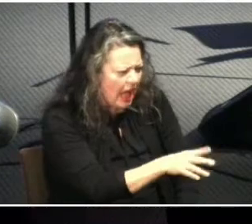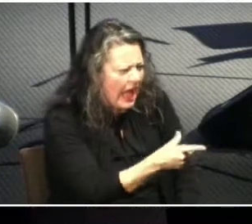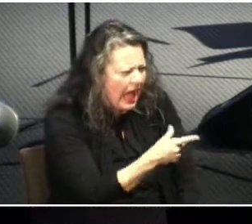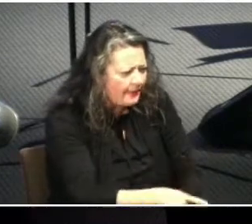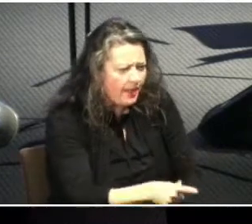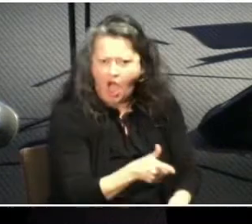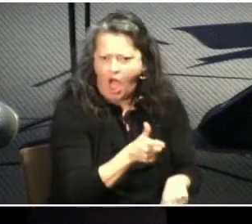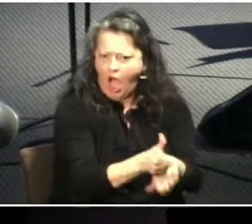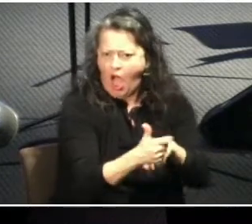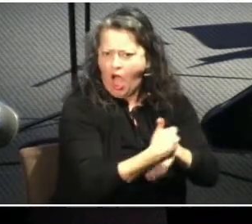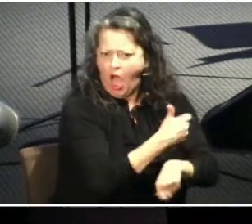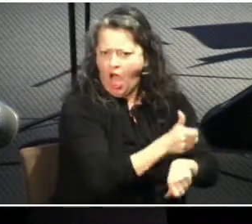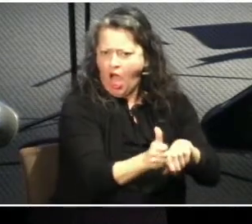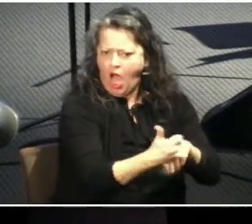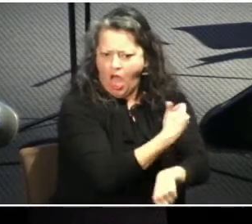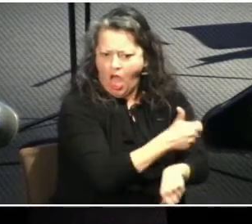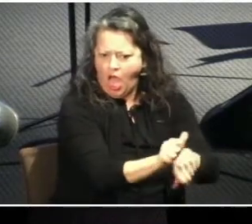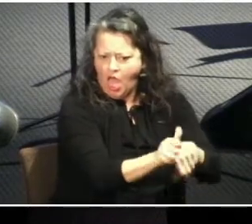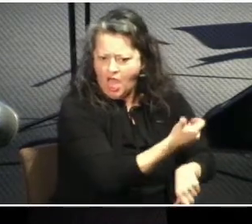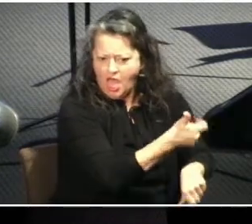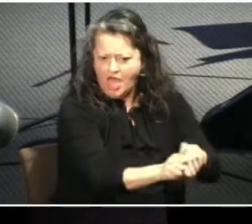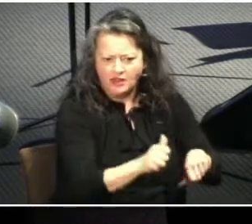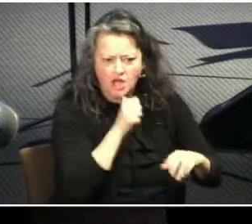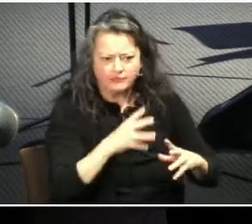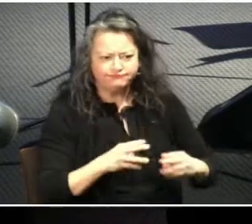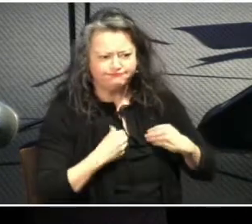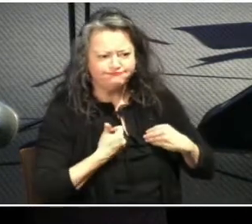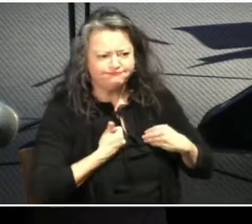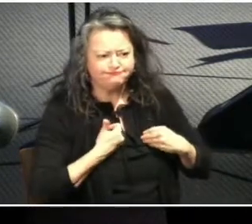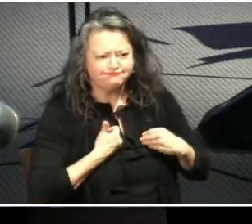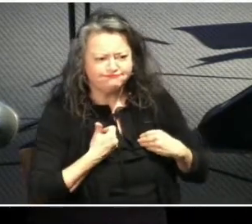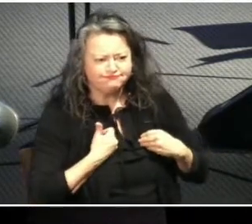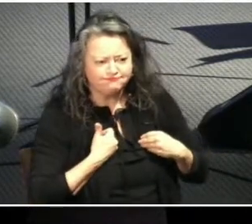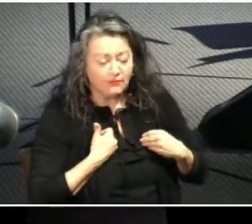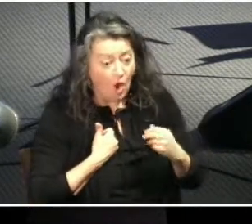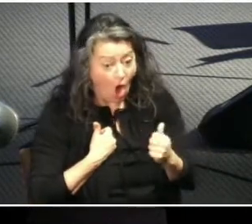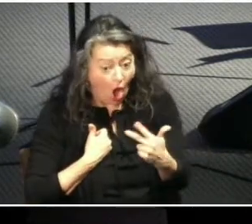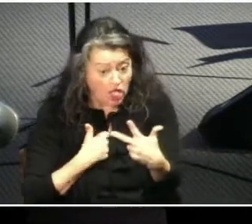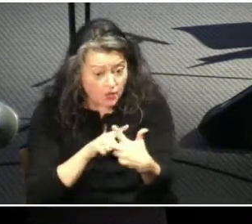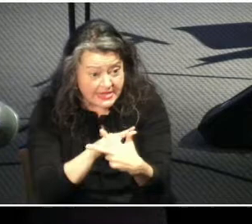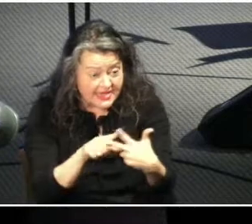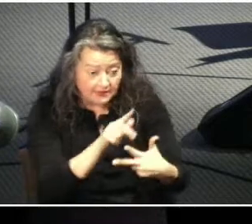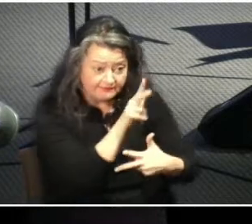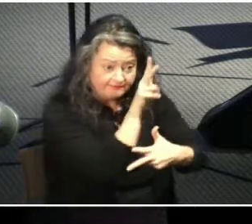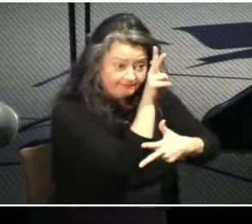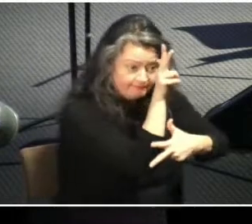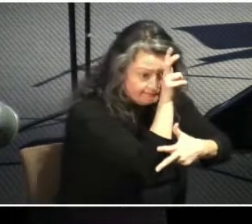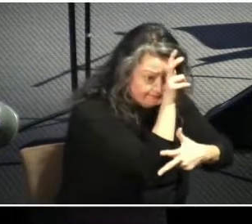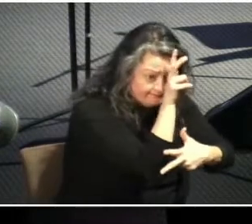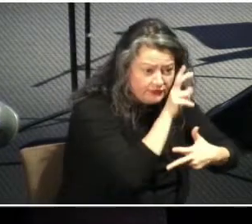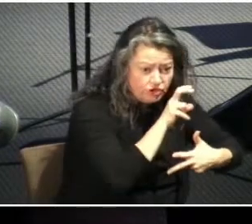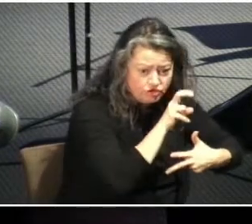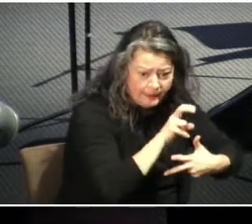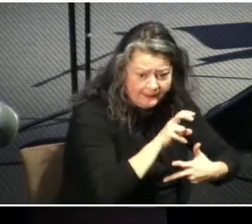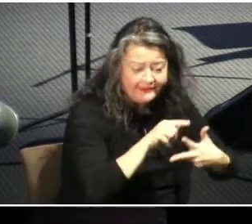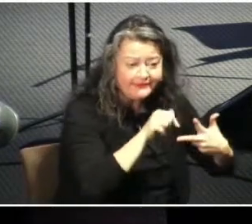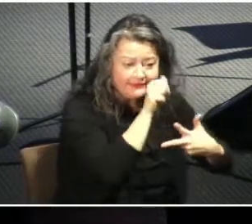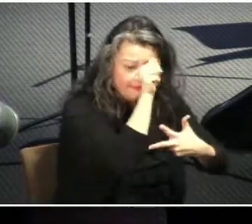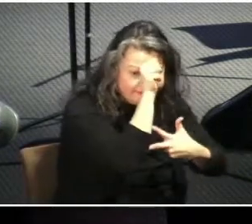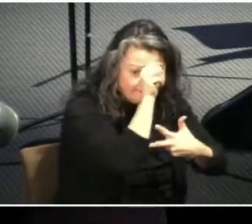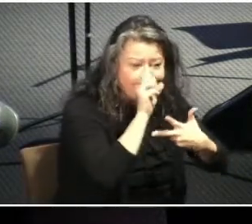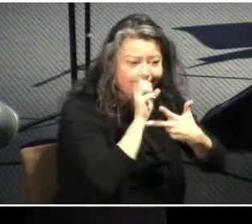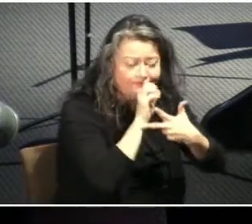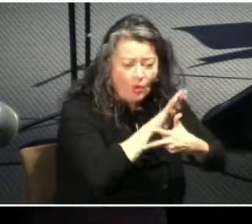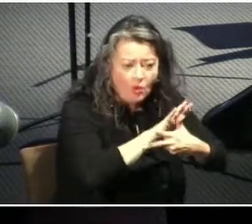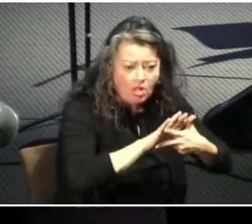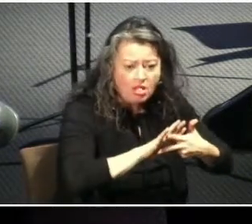on all three participants of this rebellion the serpent adam and eve and in genesis 3 16